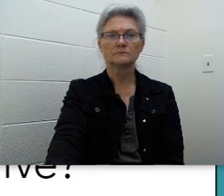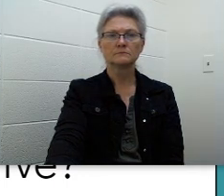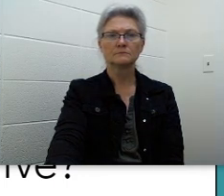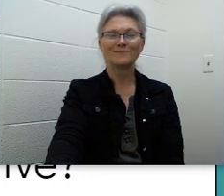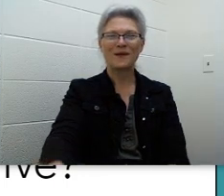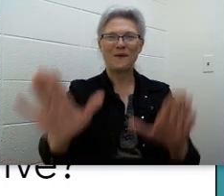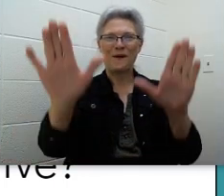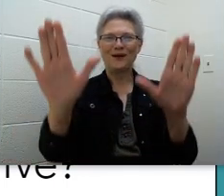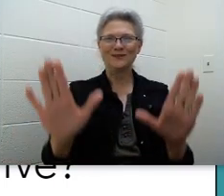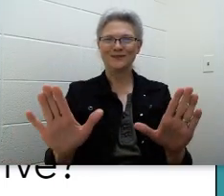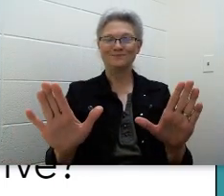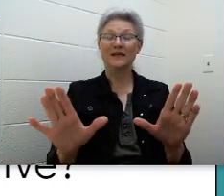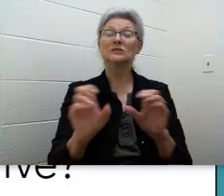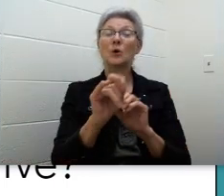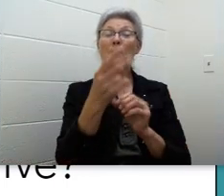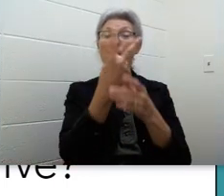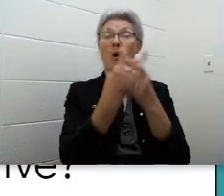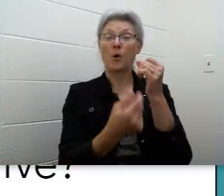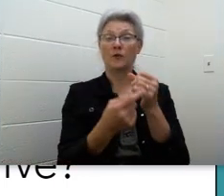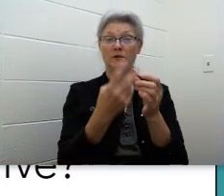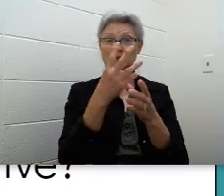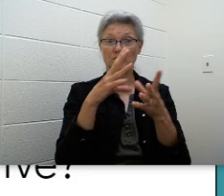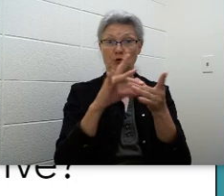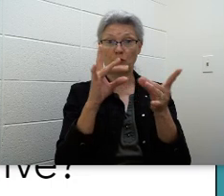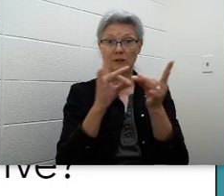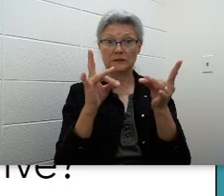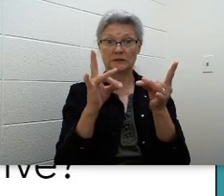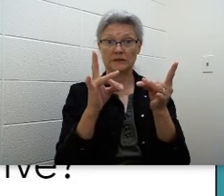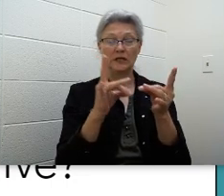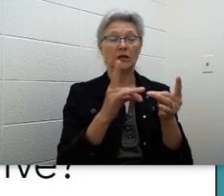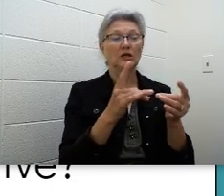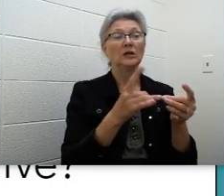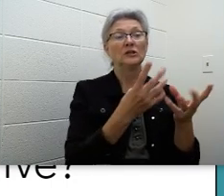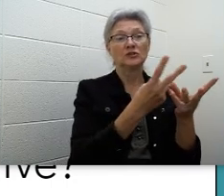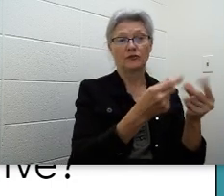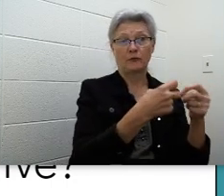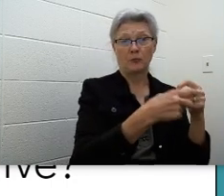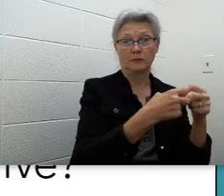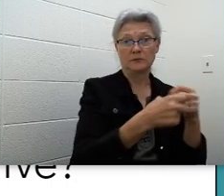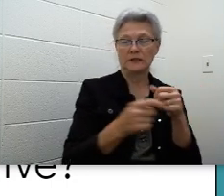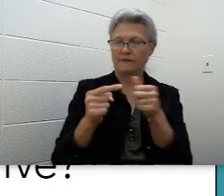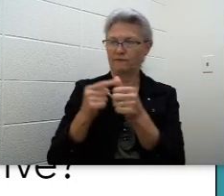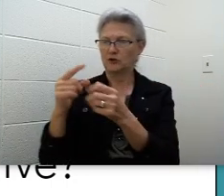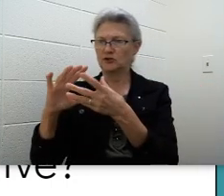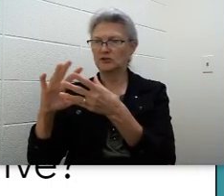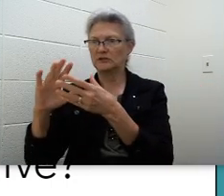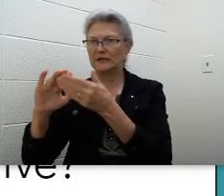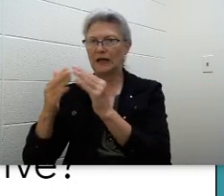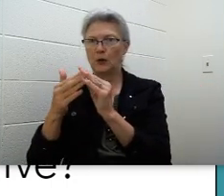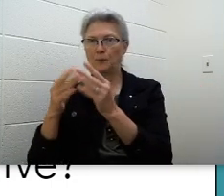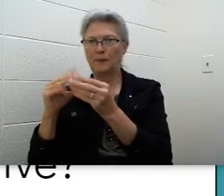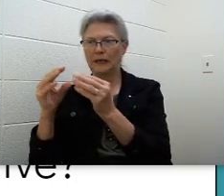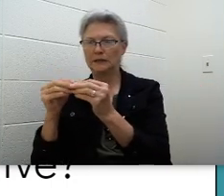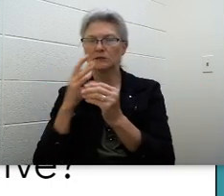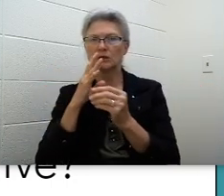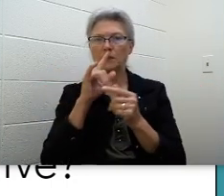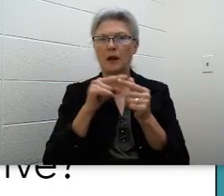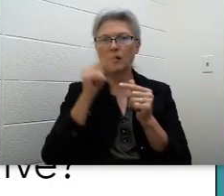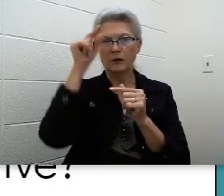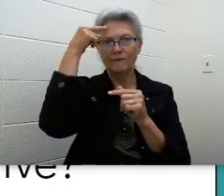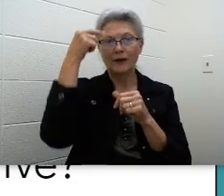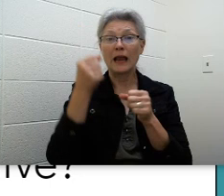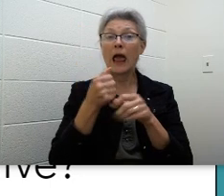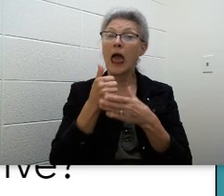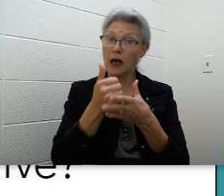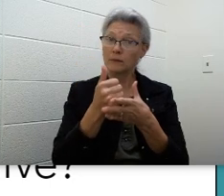Awesome. So both the stories, the Solving Problems and the first town meeting, talked about how governments help solve problems.